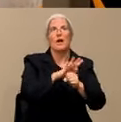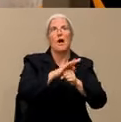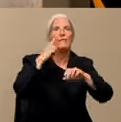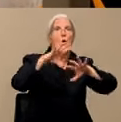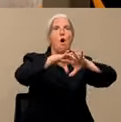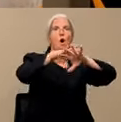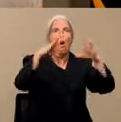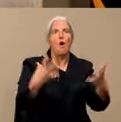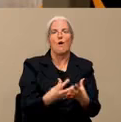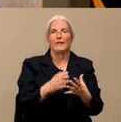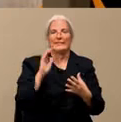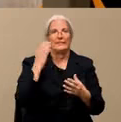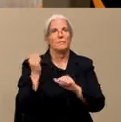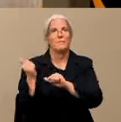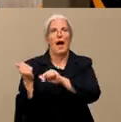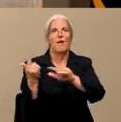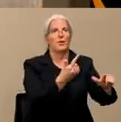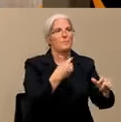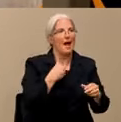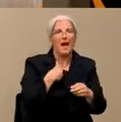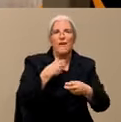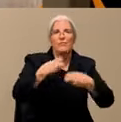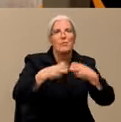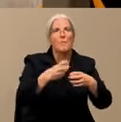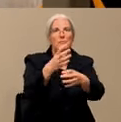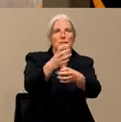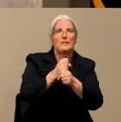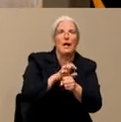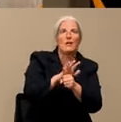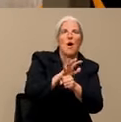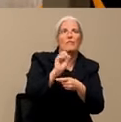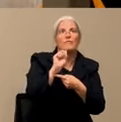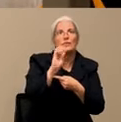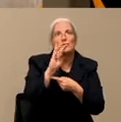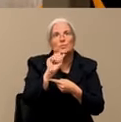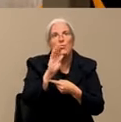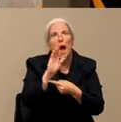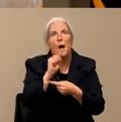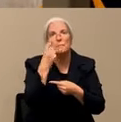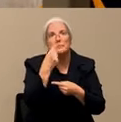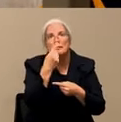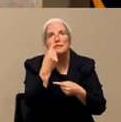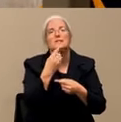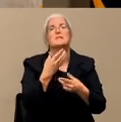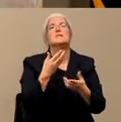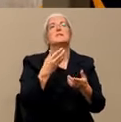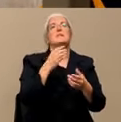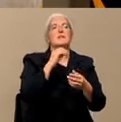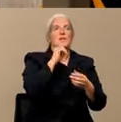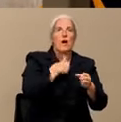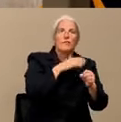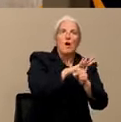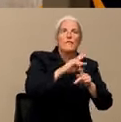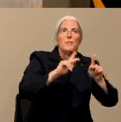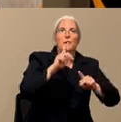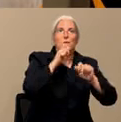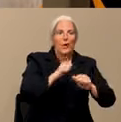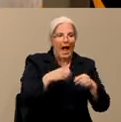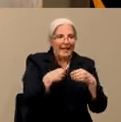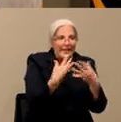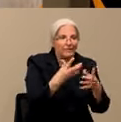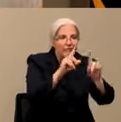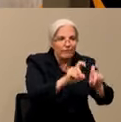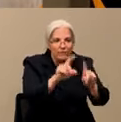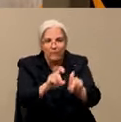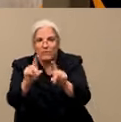swabs. Everybody's having the problem with some of the nations for the testing. So it's not just Stanislaus County or California or the United States. It is worldwide.